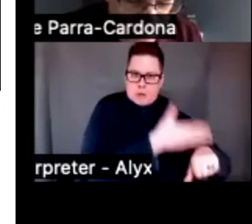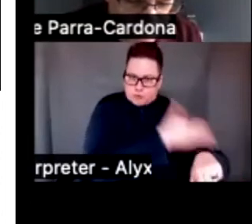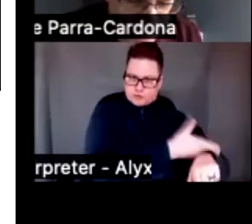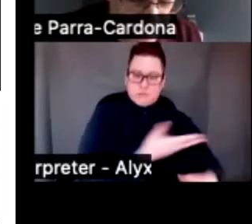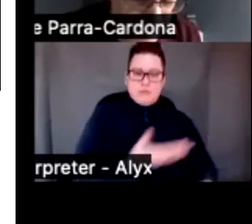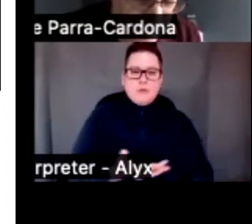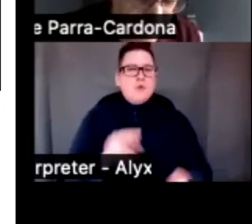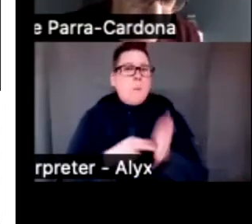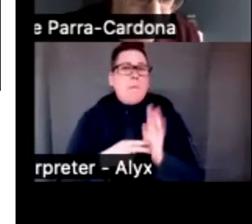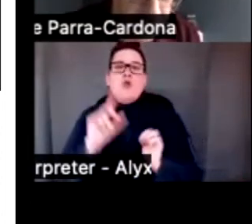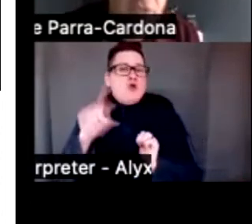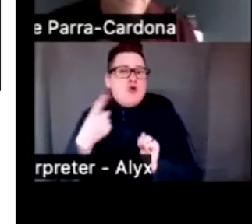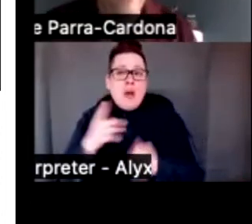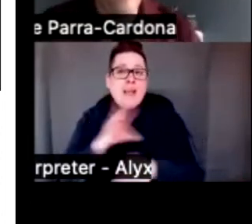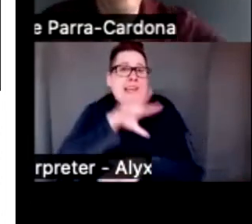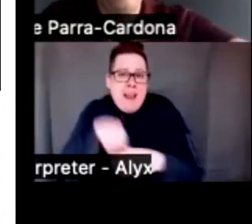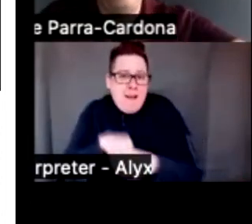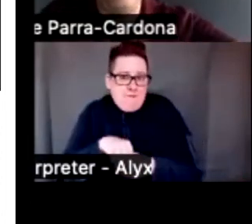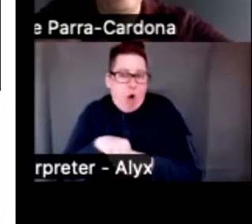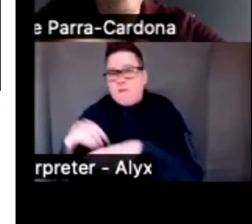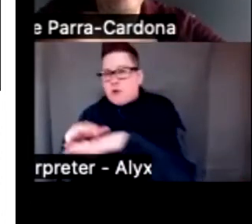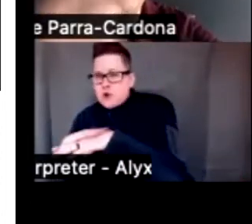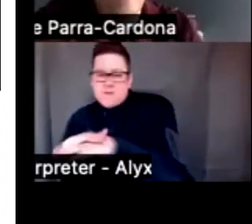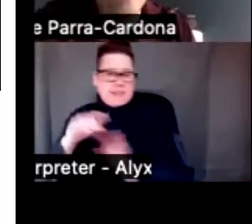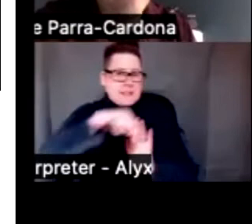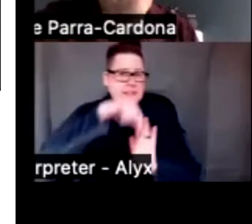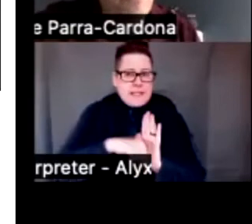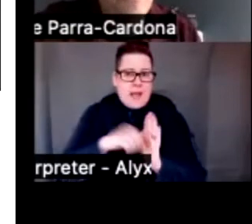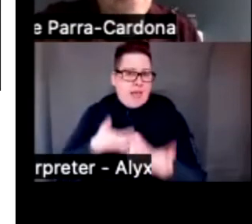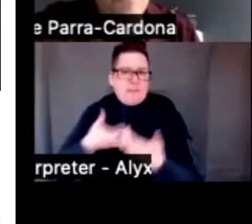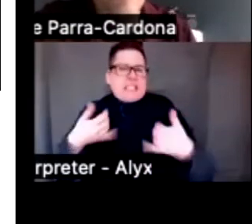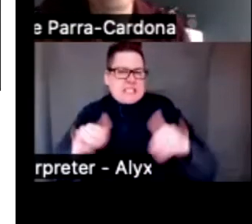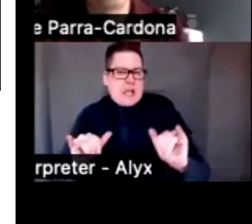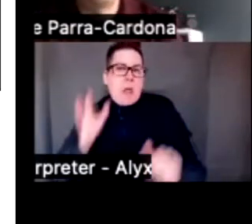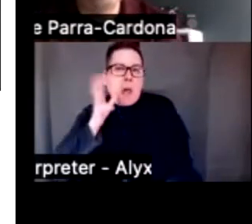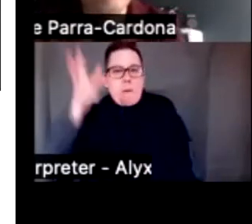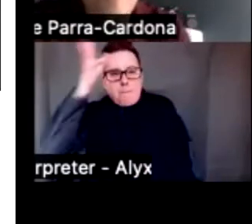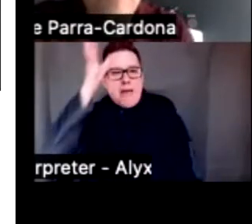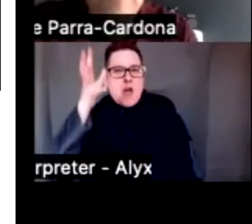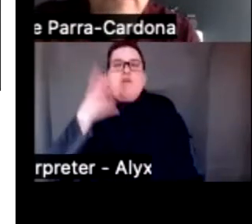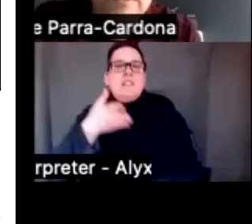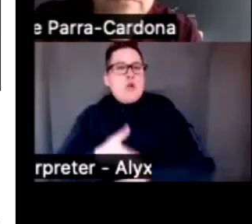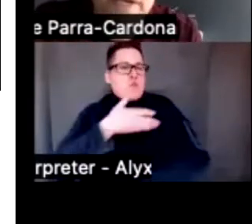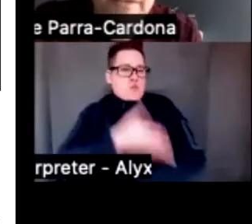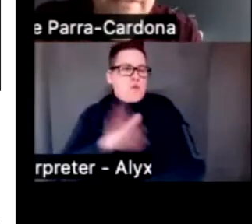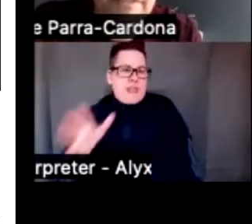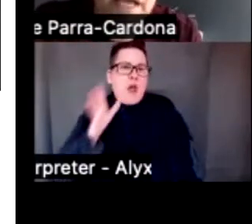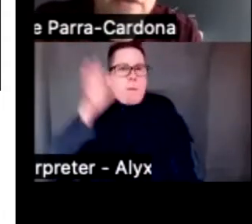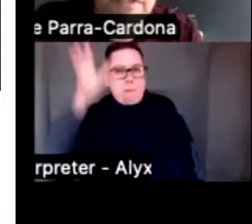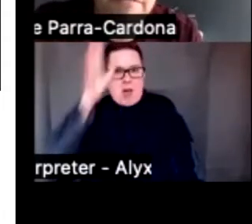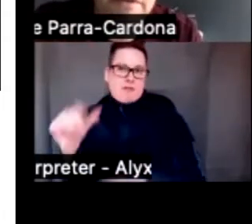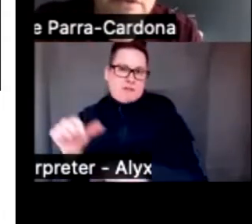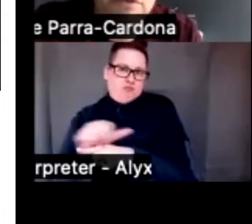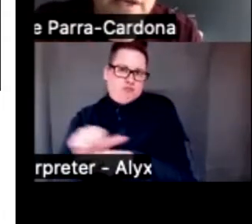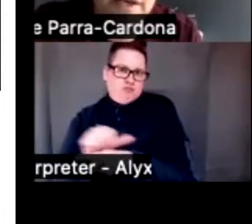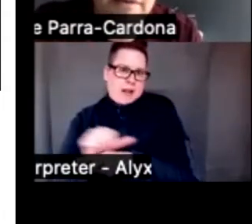by being in the intervention, parents in both groups improve on their parenting practices, and that